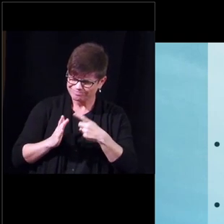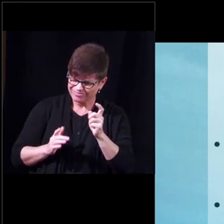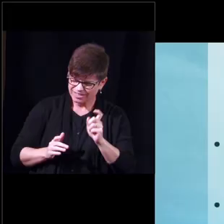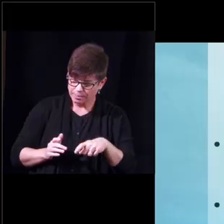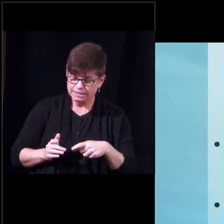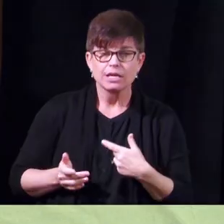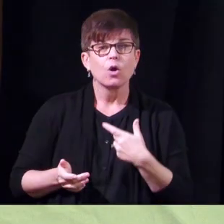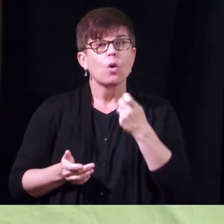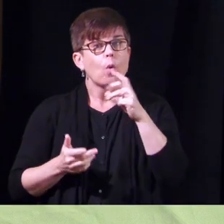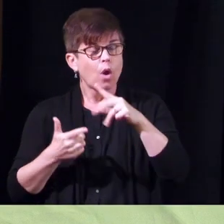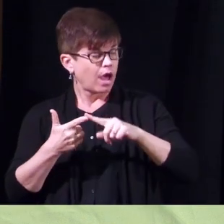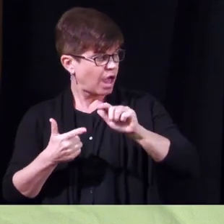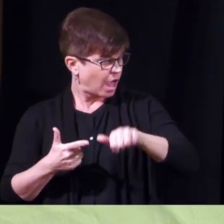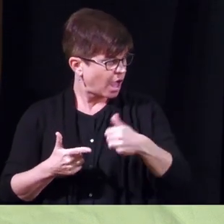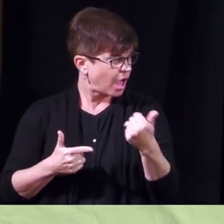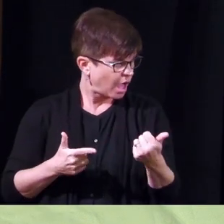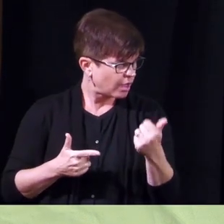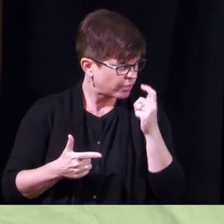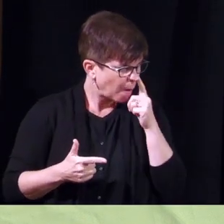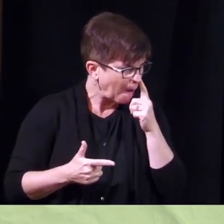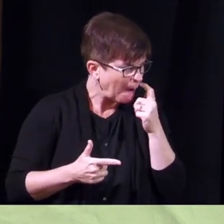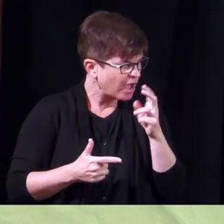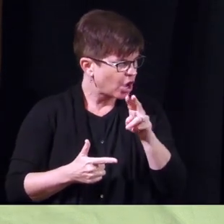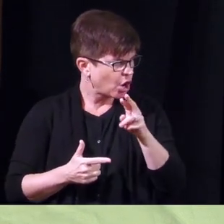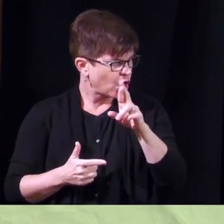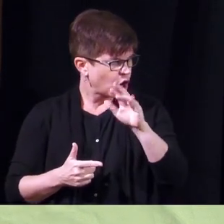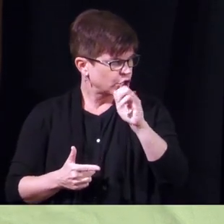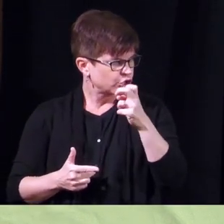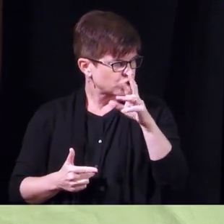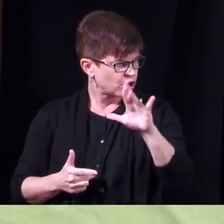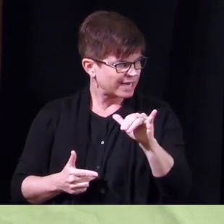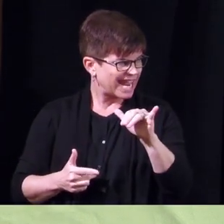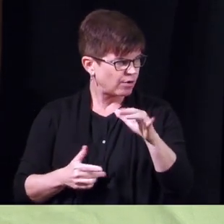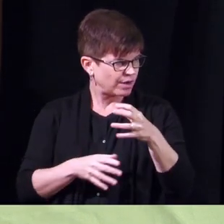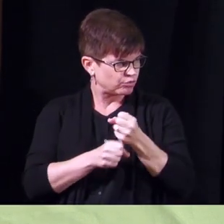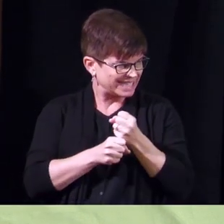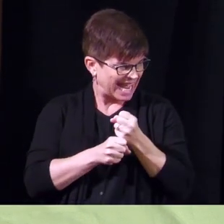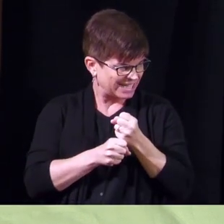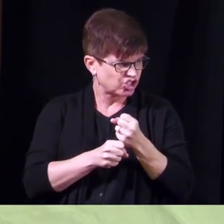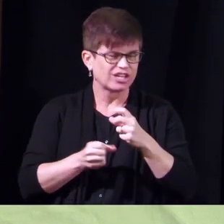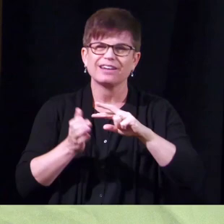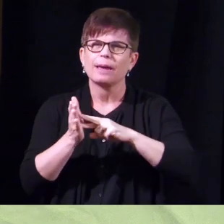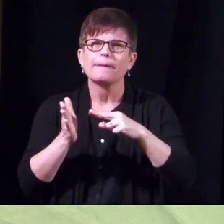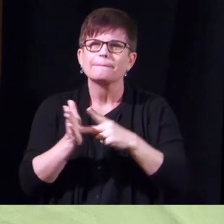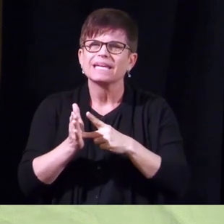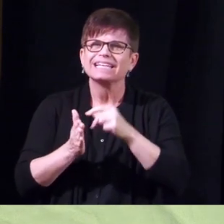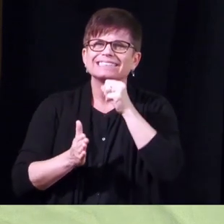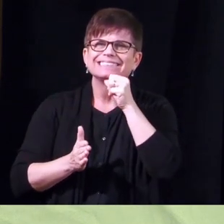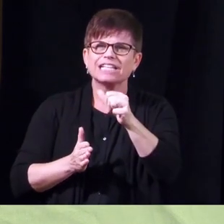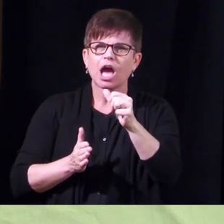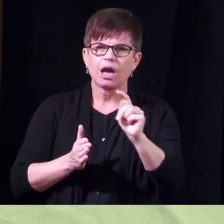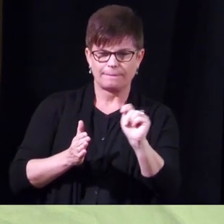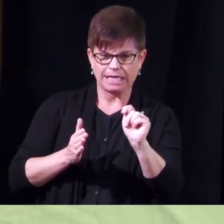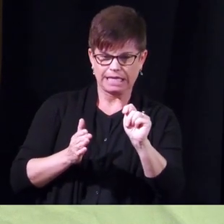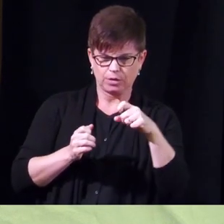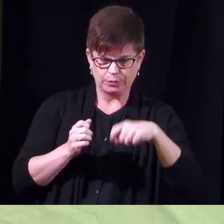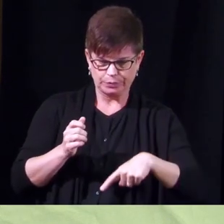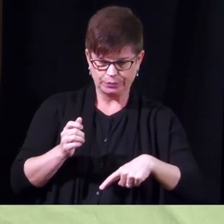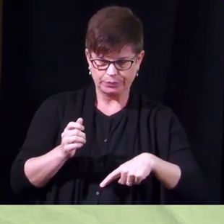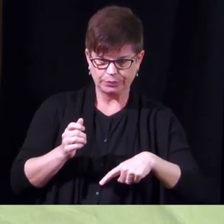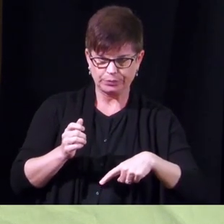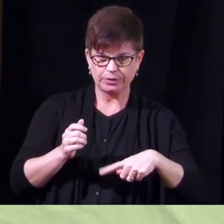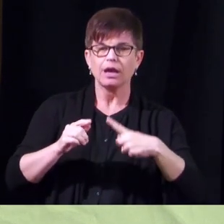is unable to void or they are not voiding to completion they're leaving a lot of urine behind perhaps even if when they do have